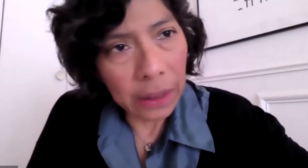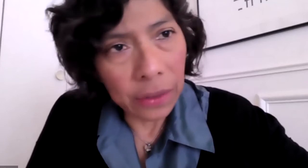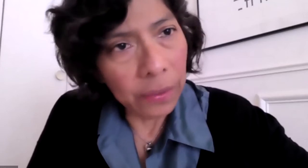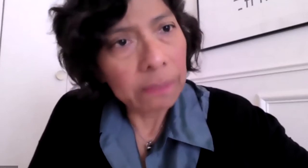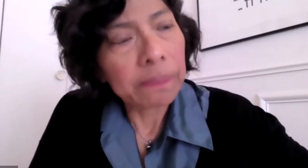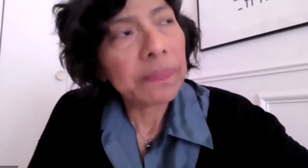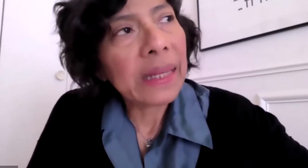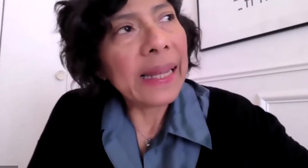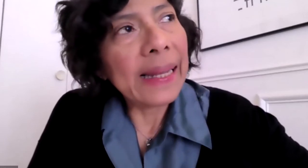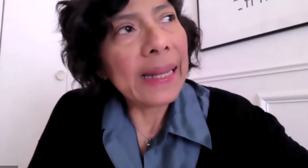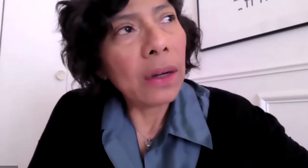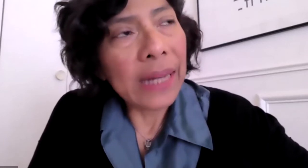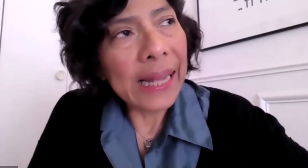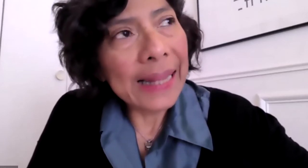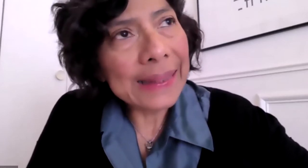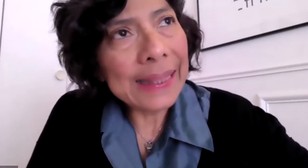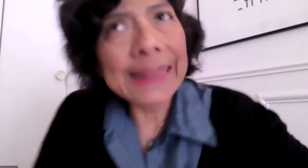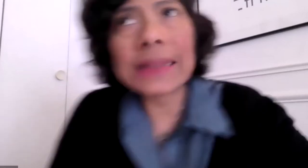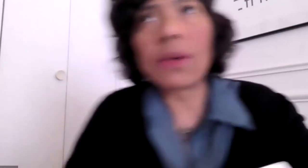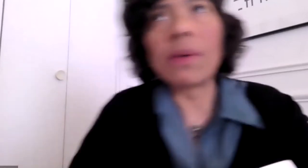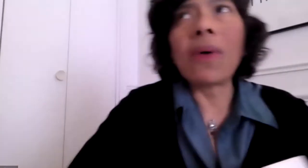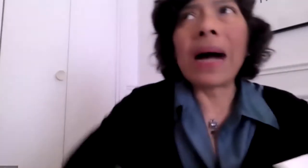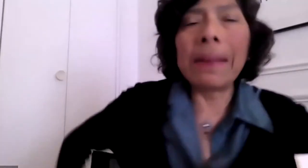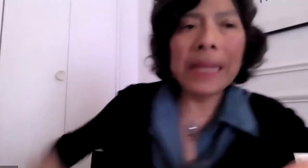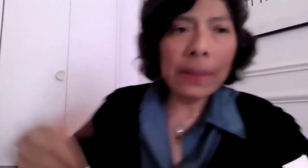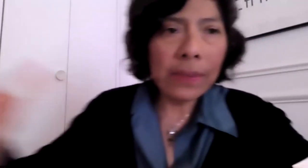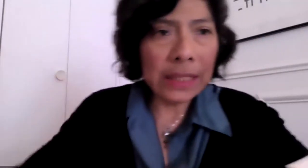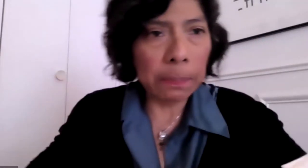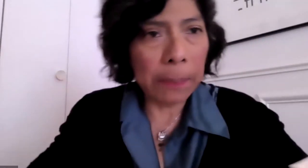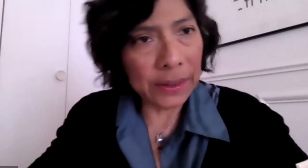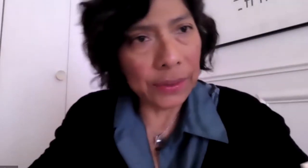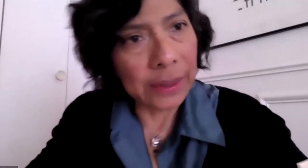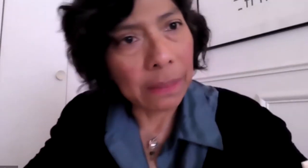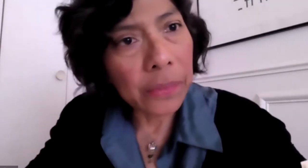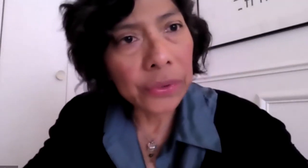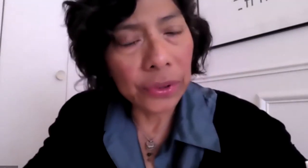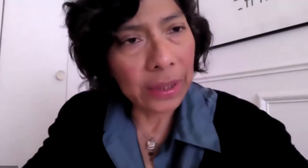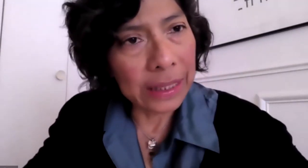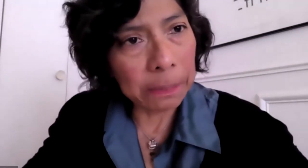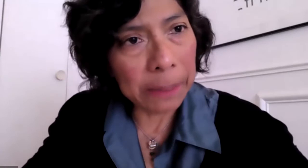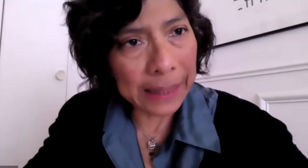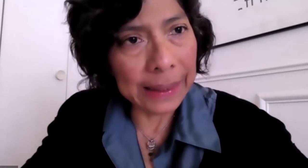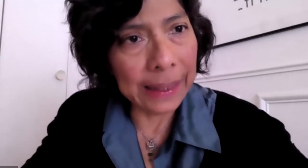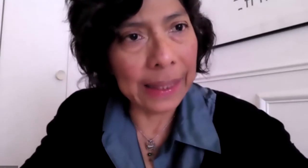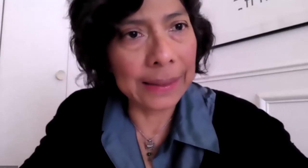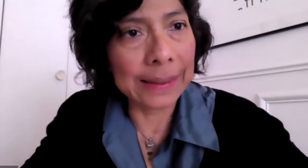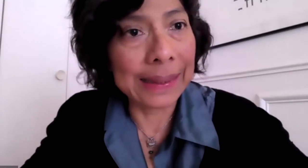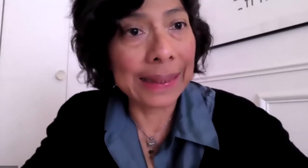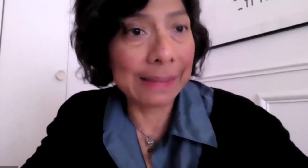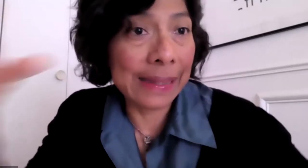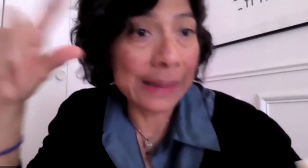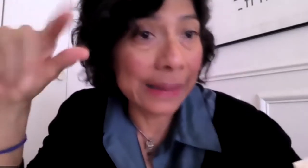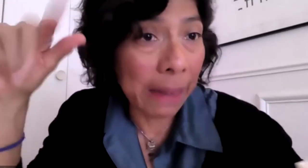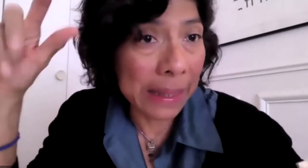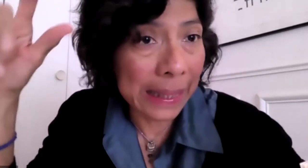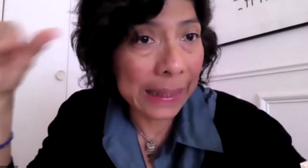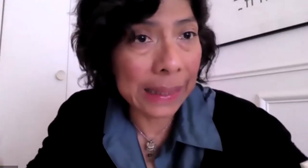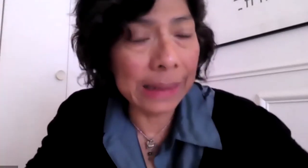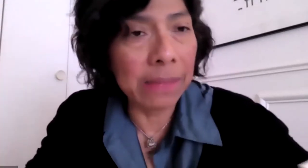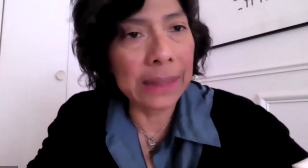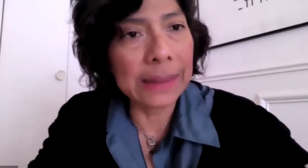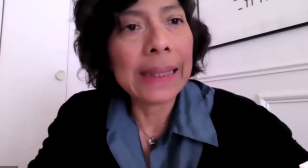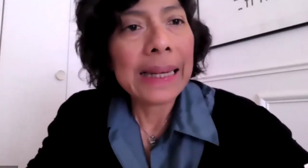tests or other medical tool. it opens or they open a